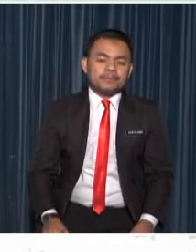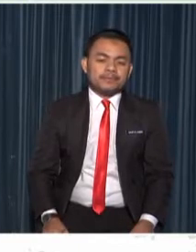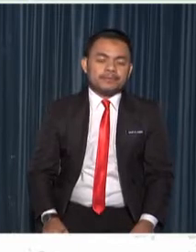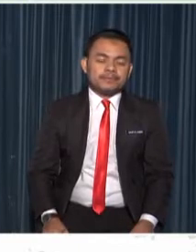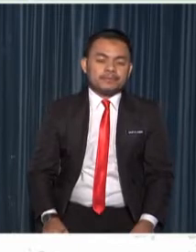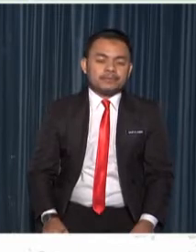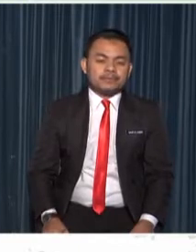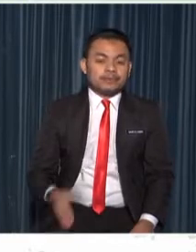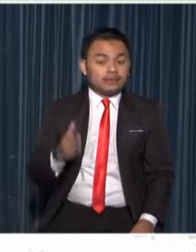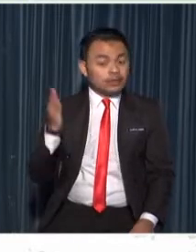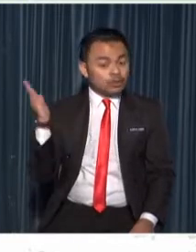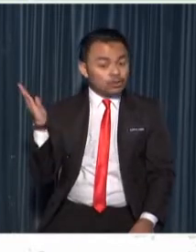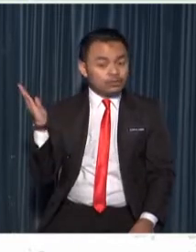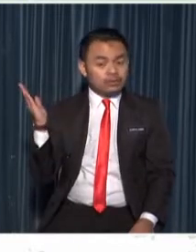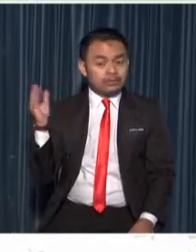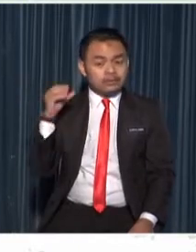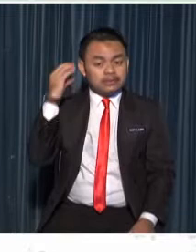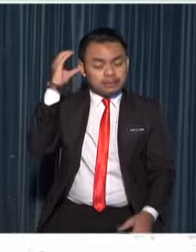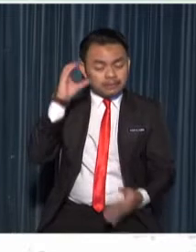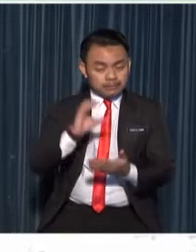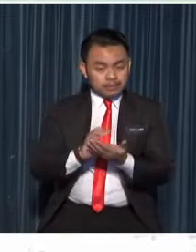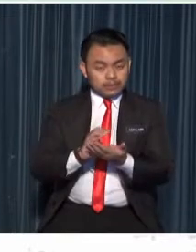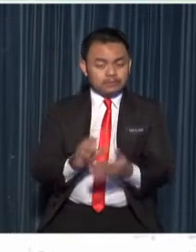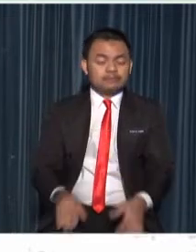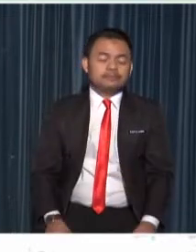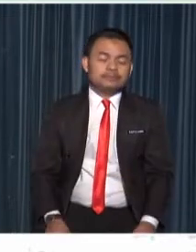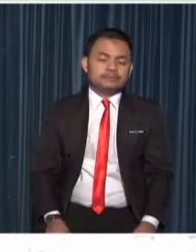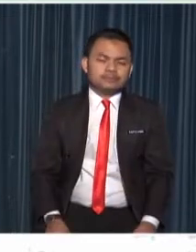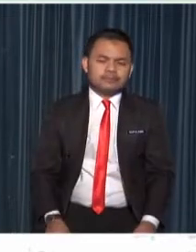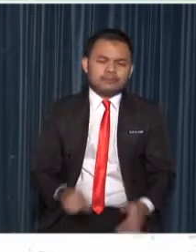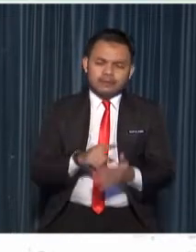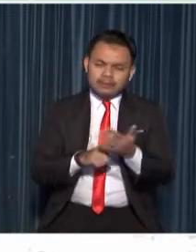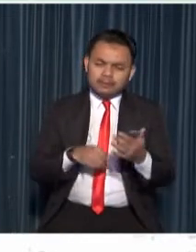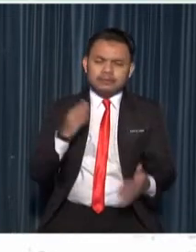look at this picture what is this